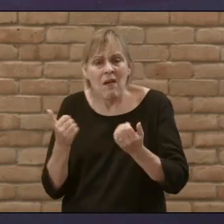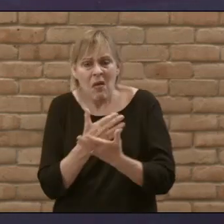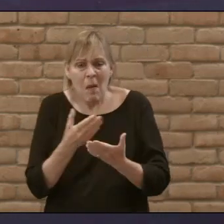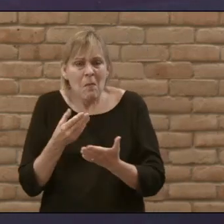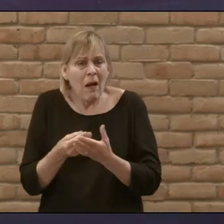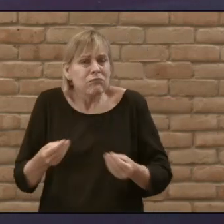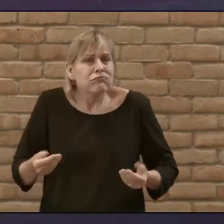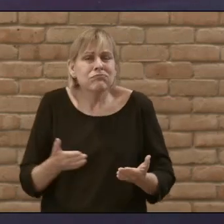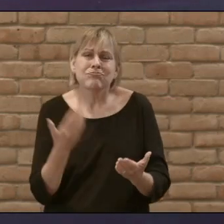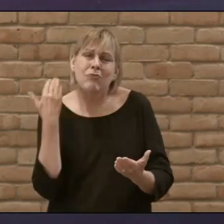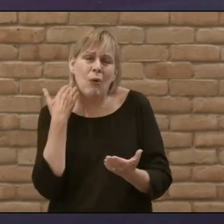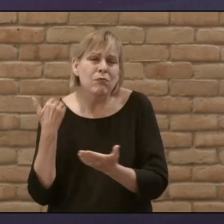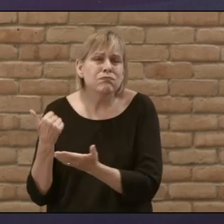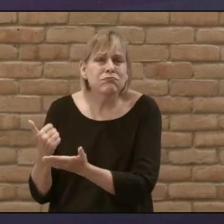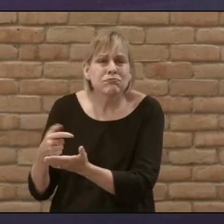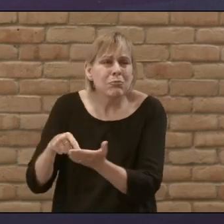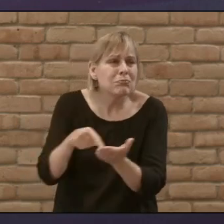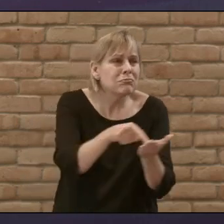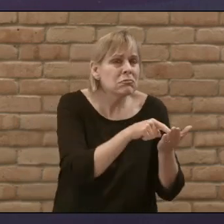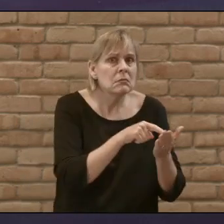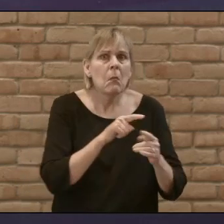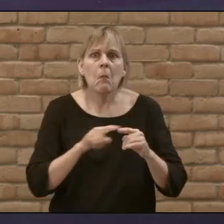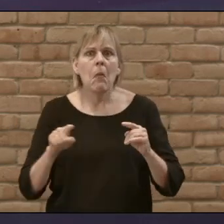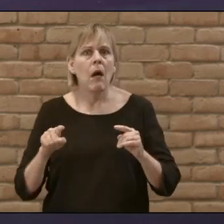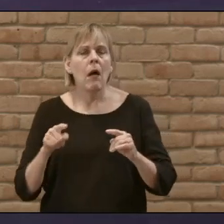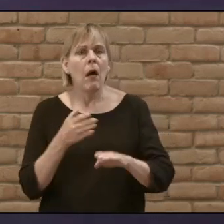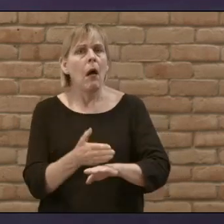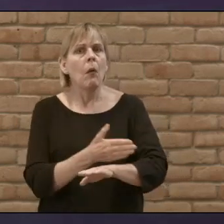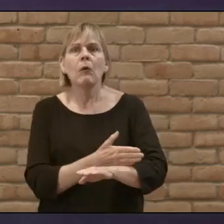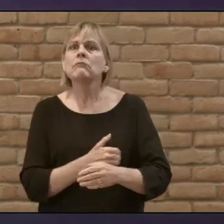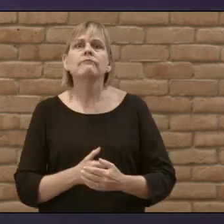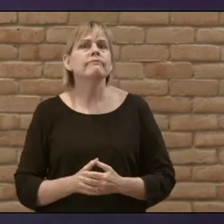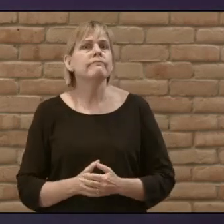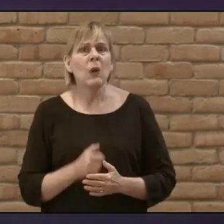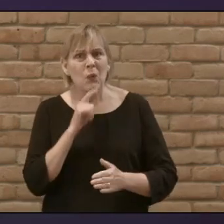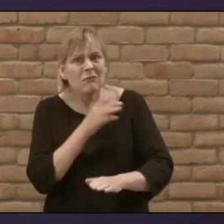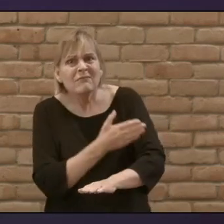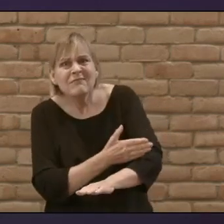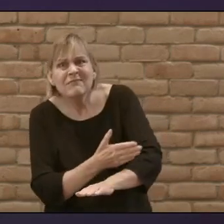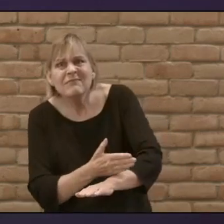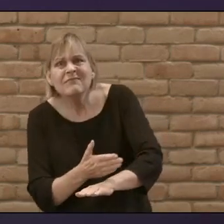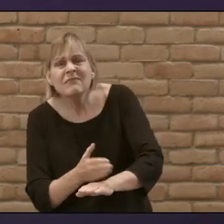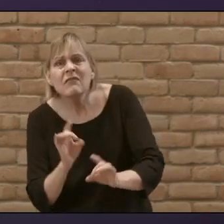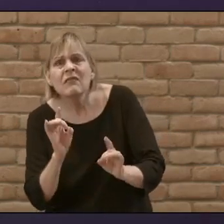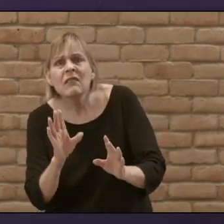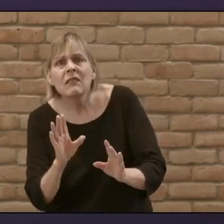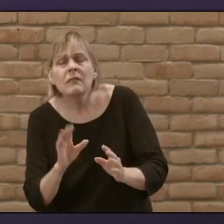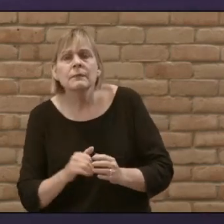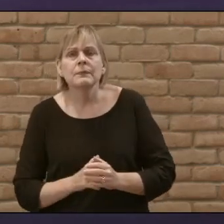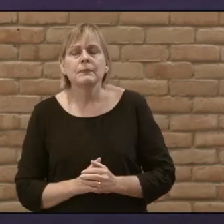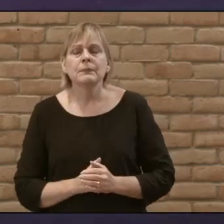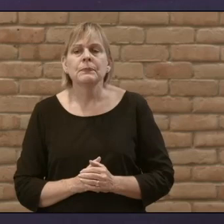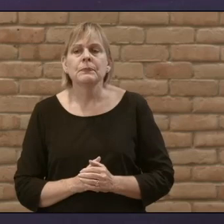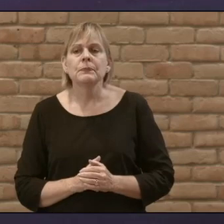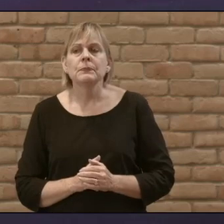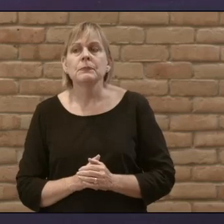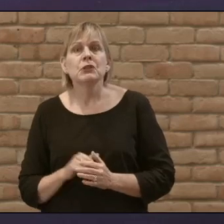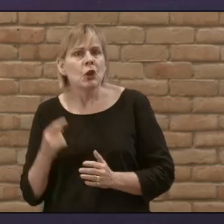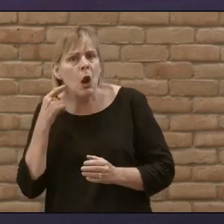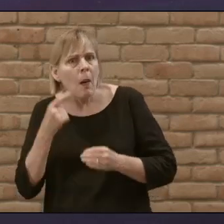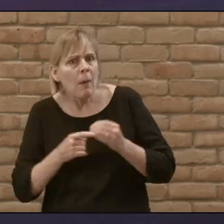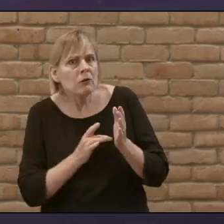had to pay them. But she had gotten no better. In fact, she had gotten worse. She had heard about Jesus.